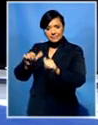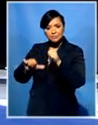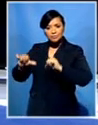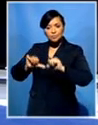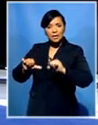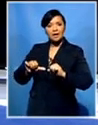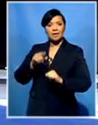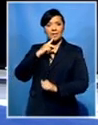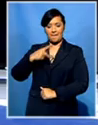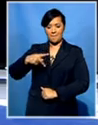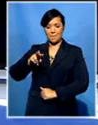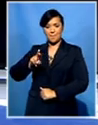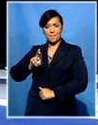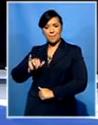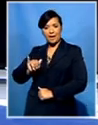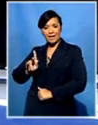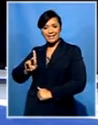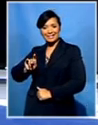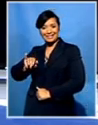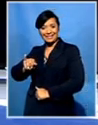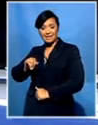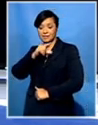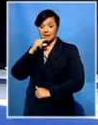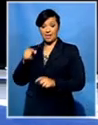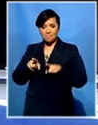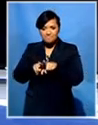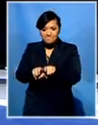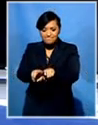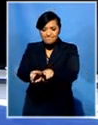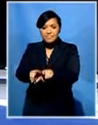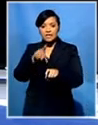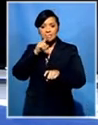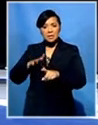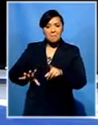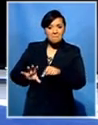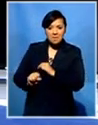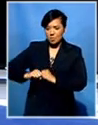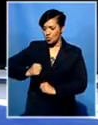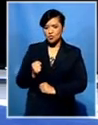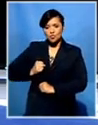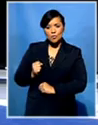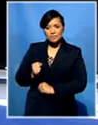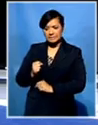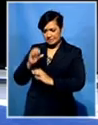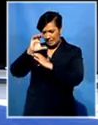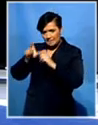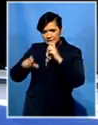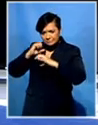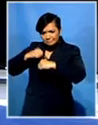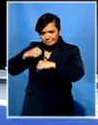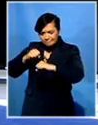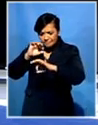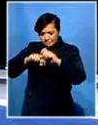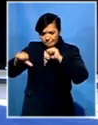Cappellatus praecai. The beetle was found by a Stellenbosch scientist in the Nortok wetlands and it's so different